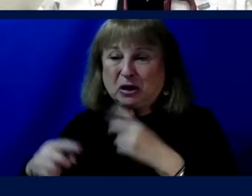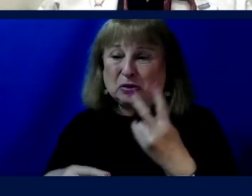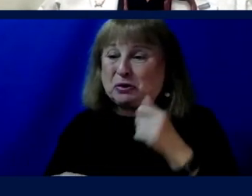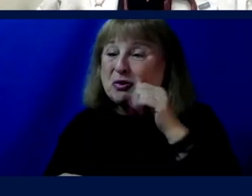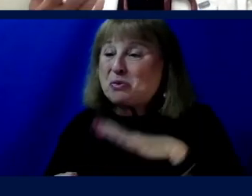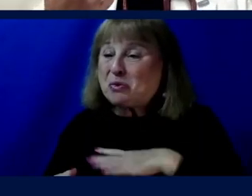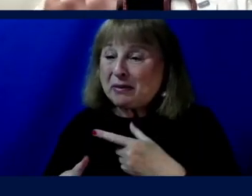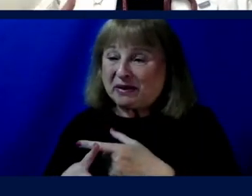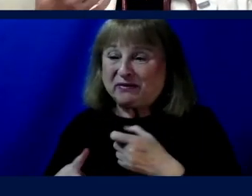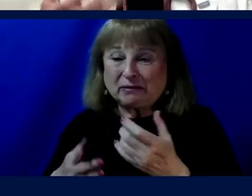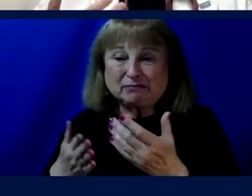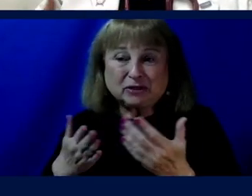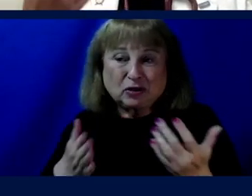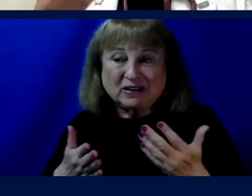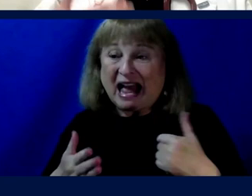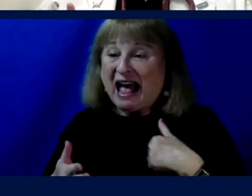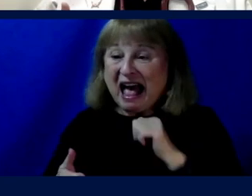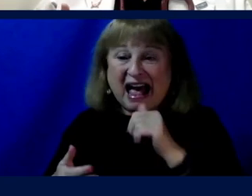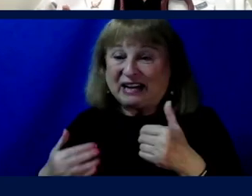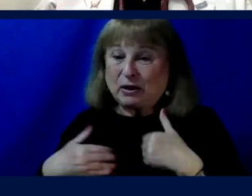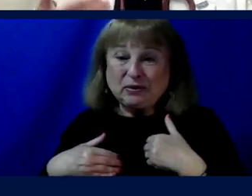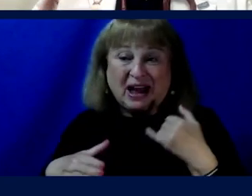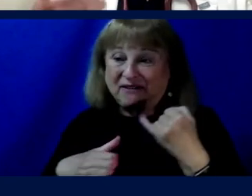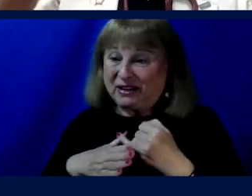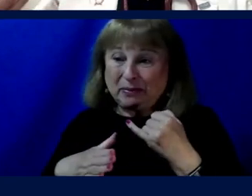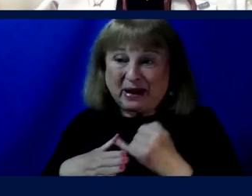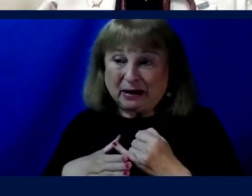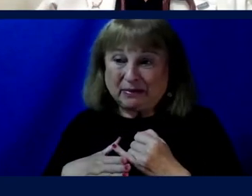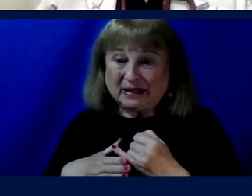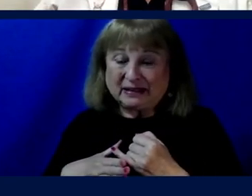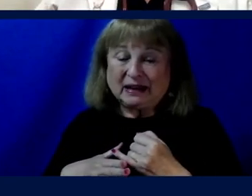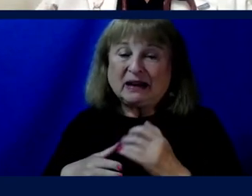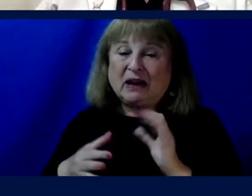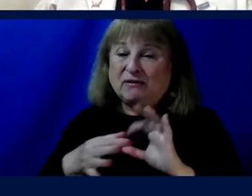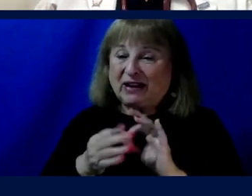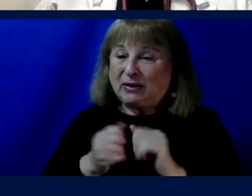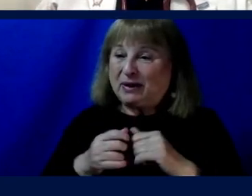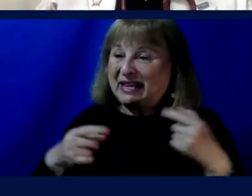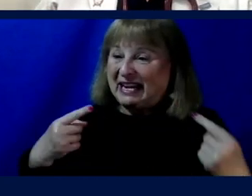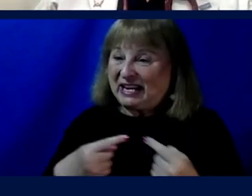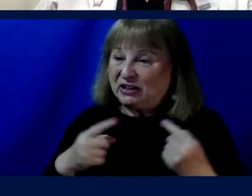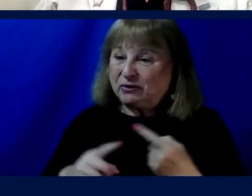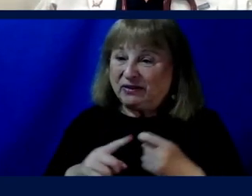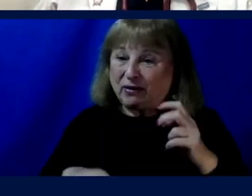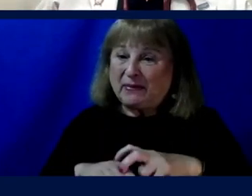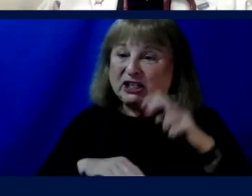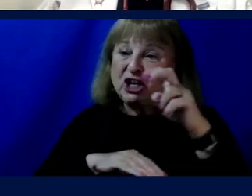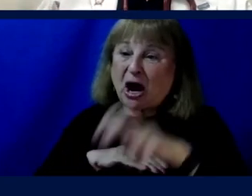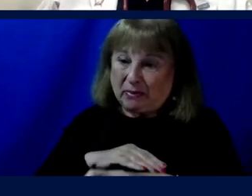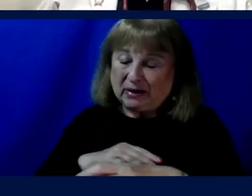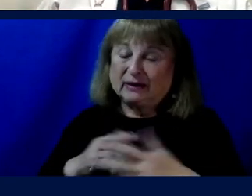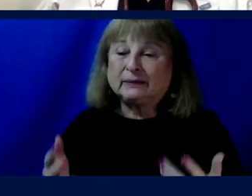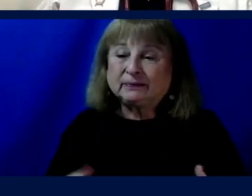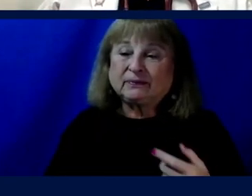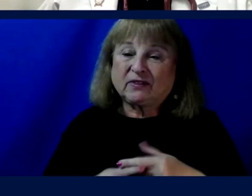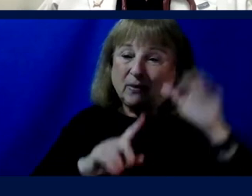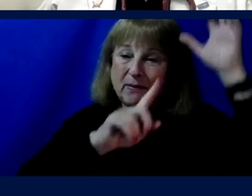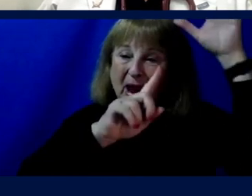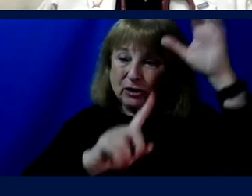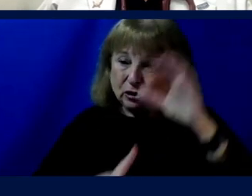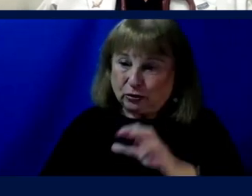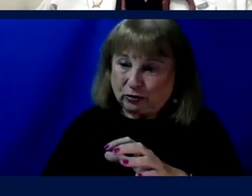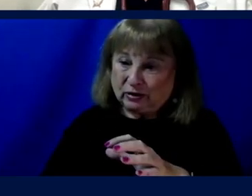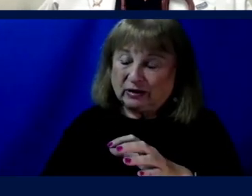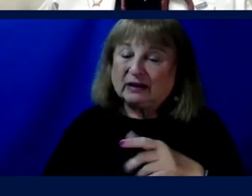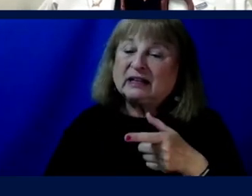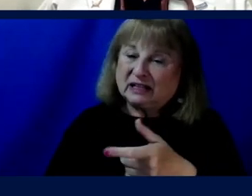from the service is I do not have an impairment secondary to an injury from a jump, from an aircraft, parachute jump. Lieutenant